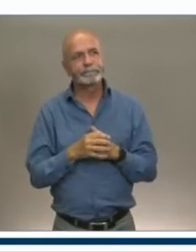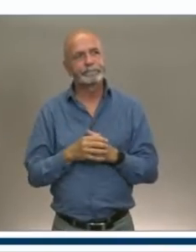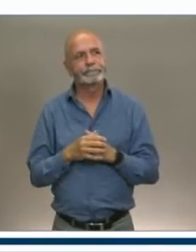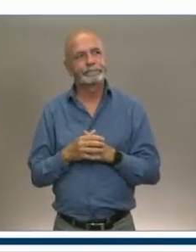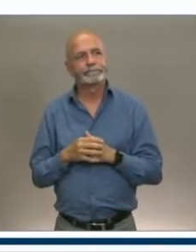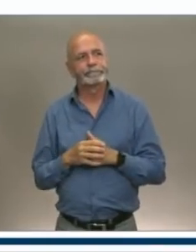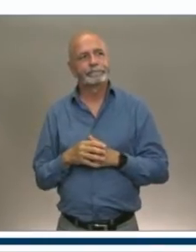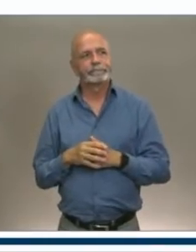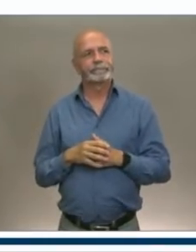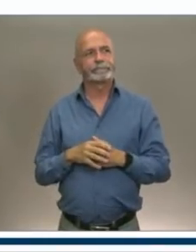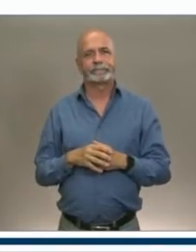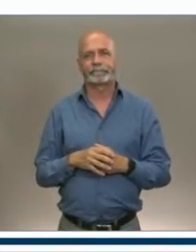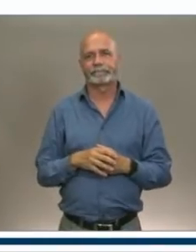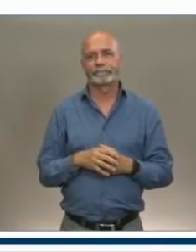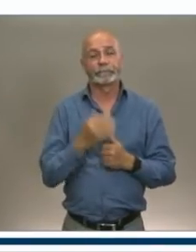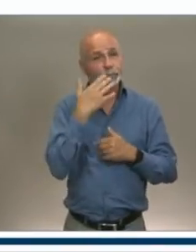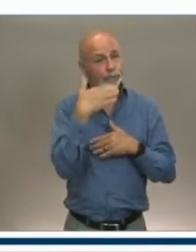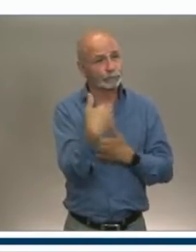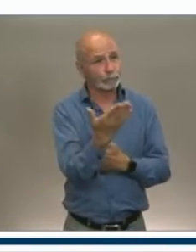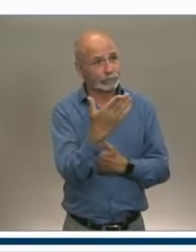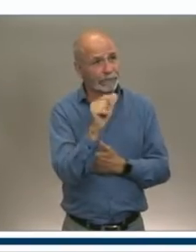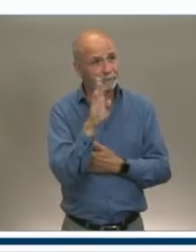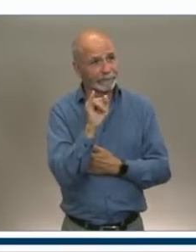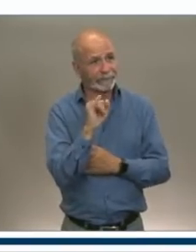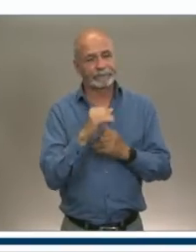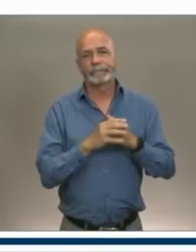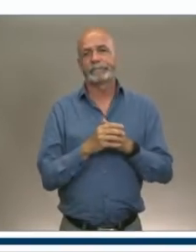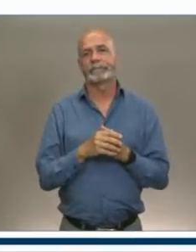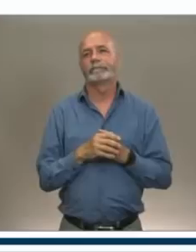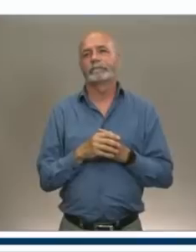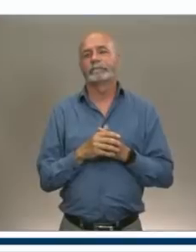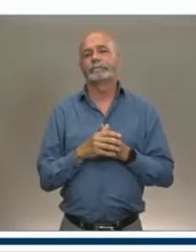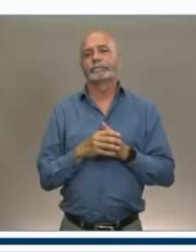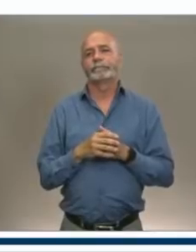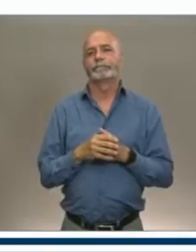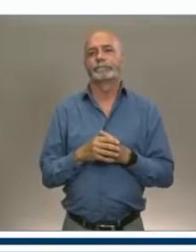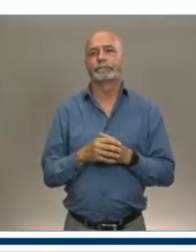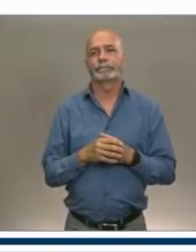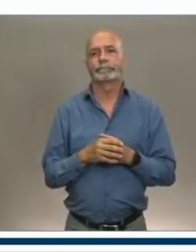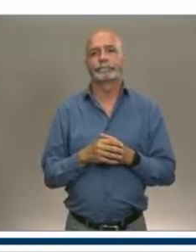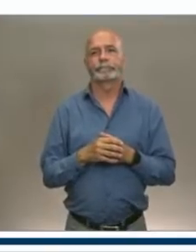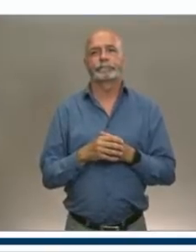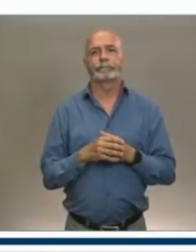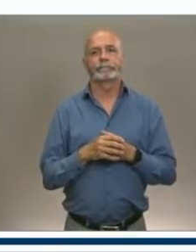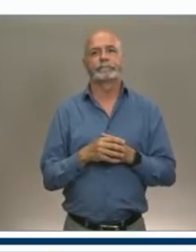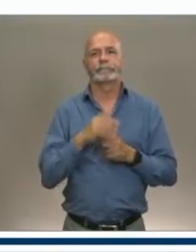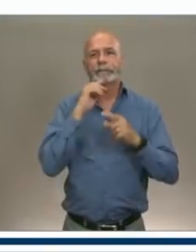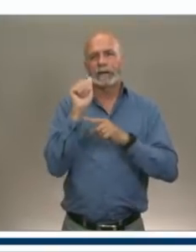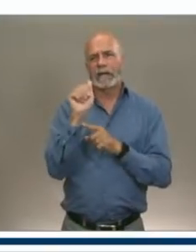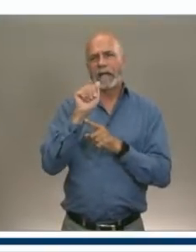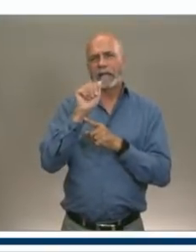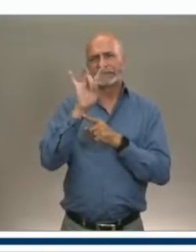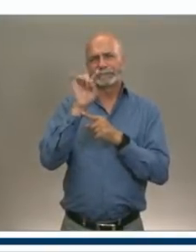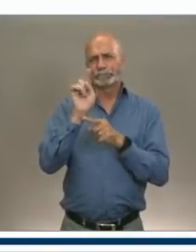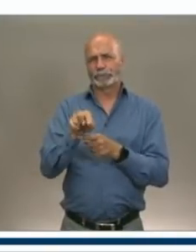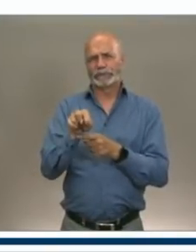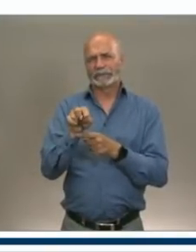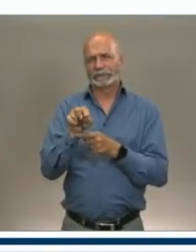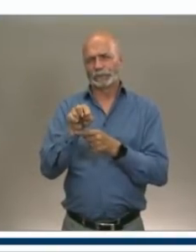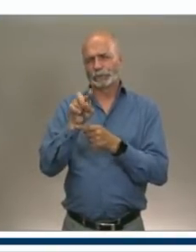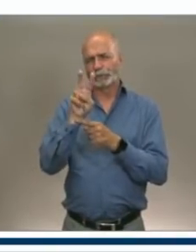Good morning, Minister. Just wondering about the overall figure, 18.2 million dollars.